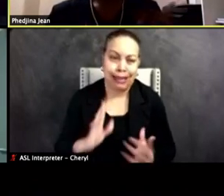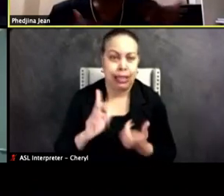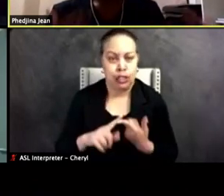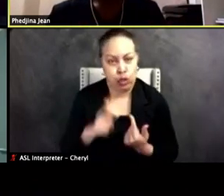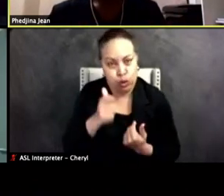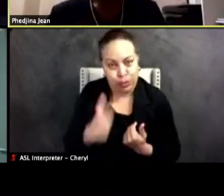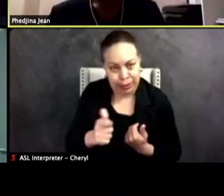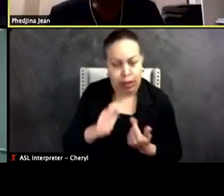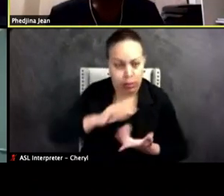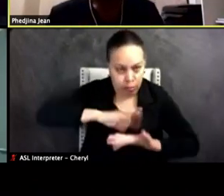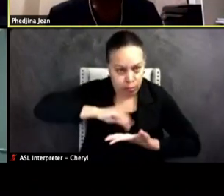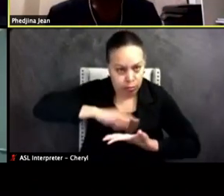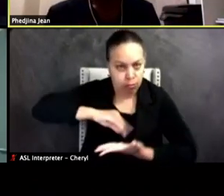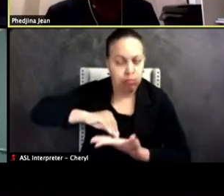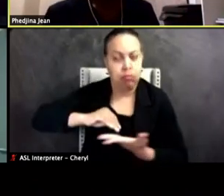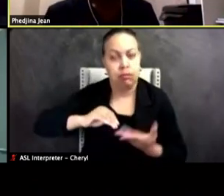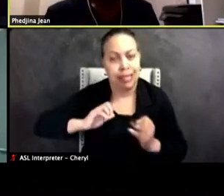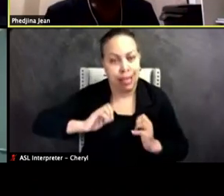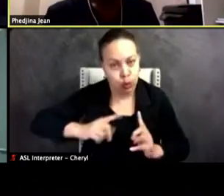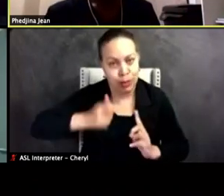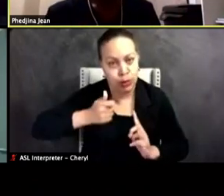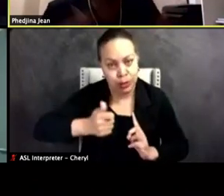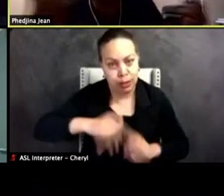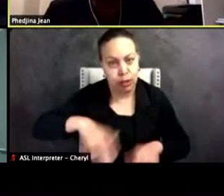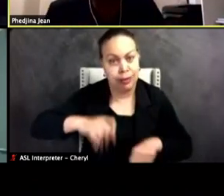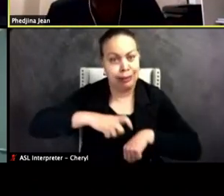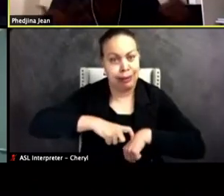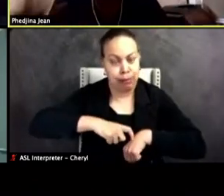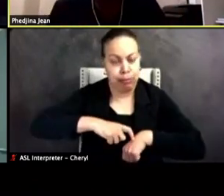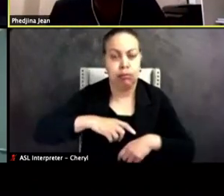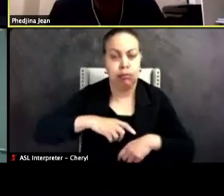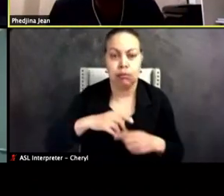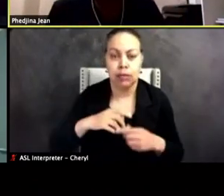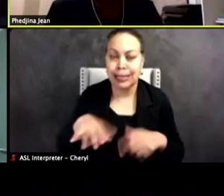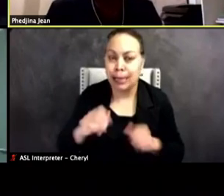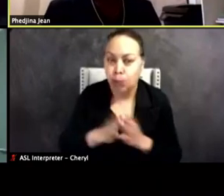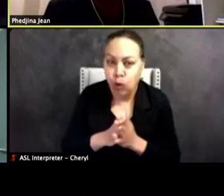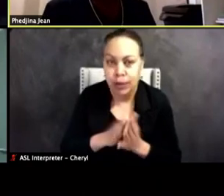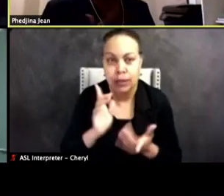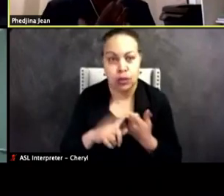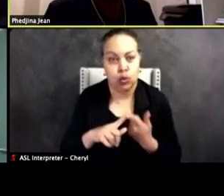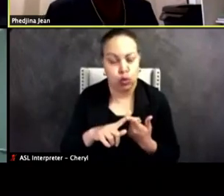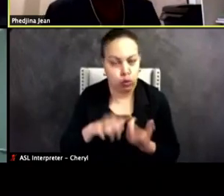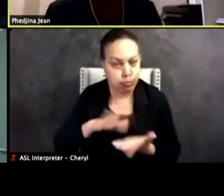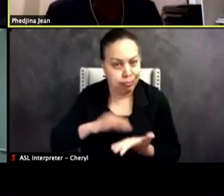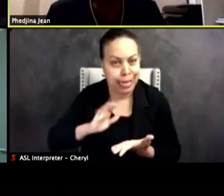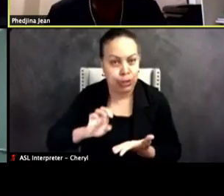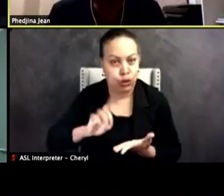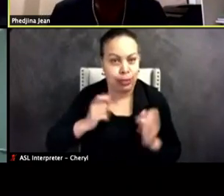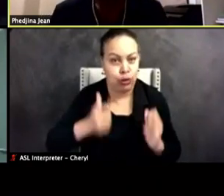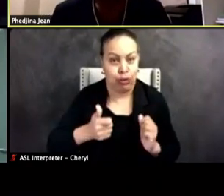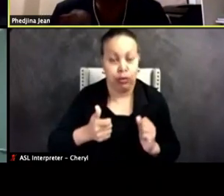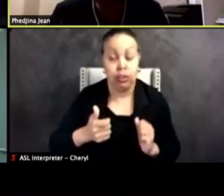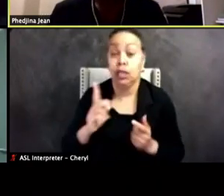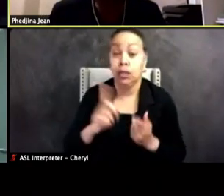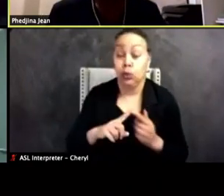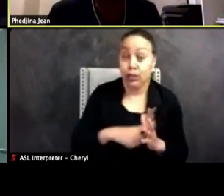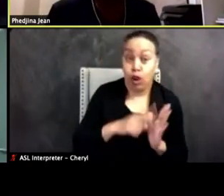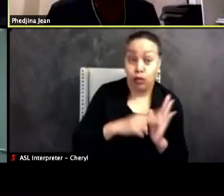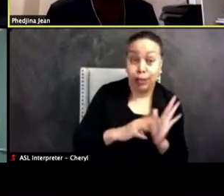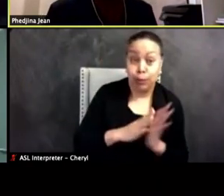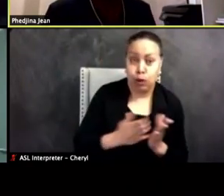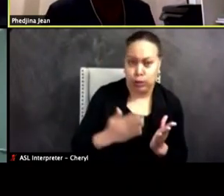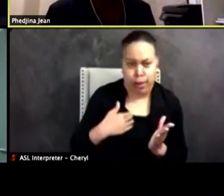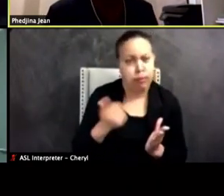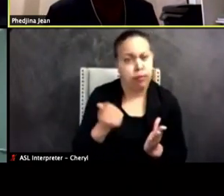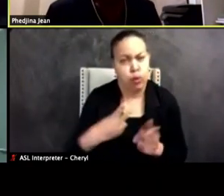educate yourself and take the initiative to educate yourself. So I think by starting to read some books, and I do have a